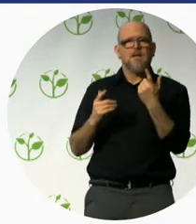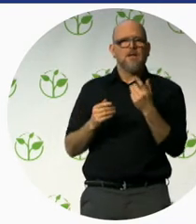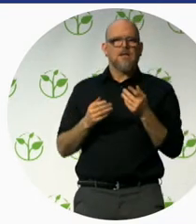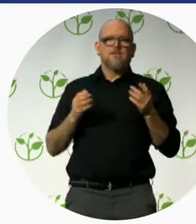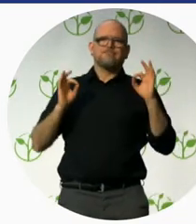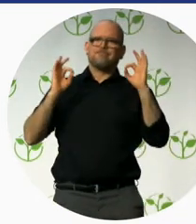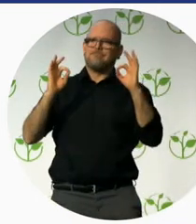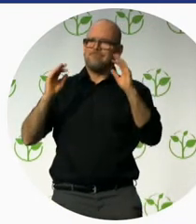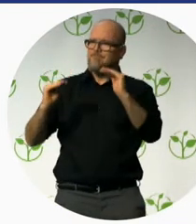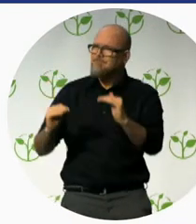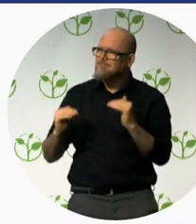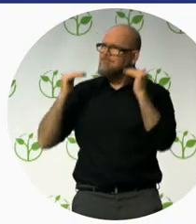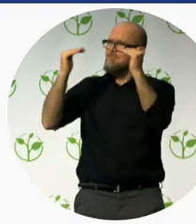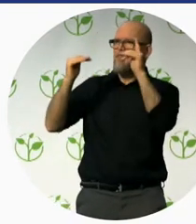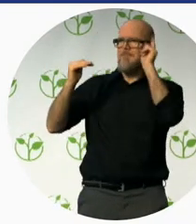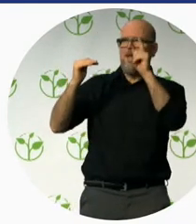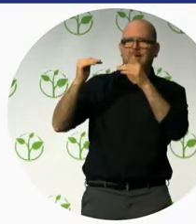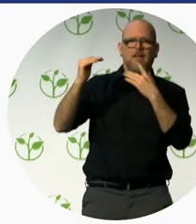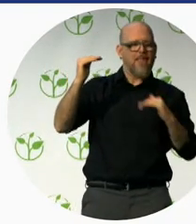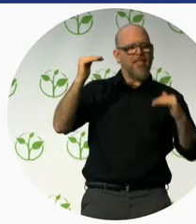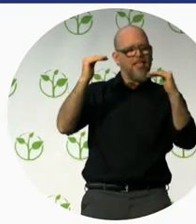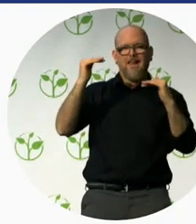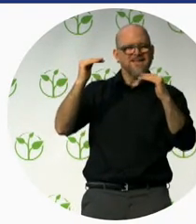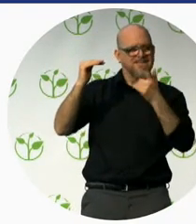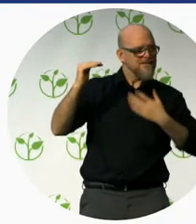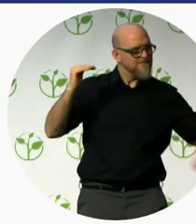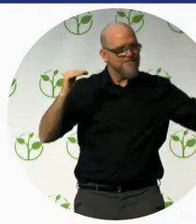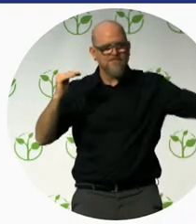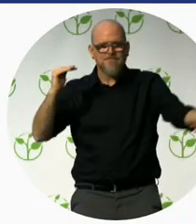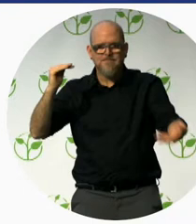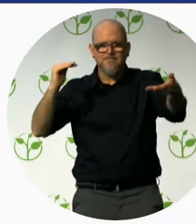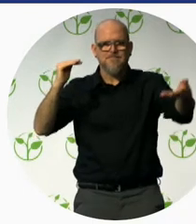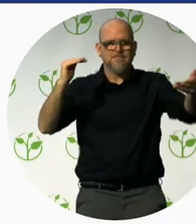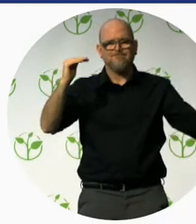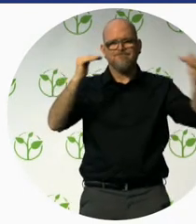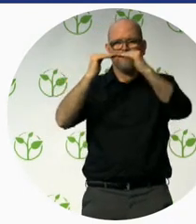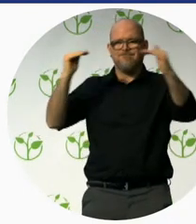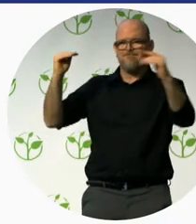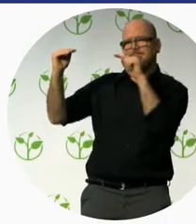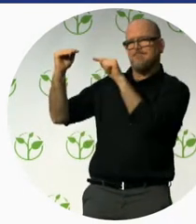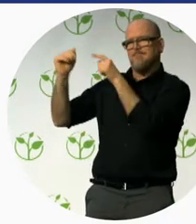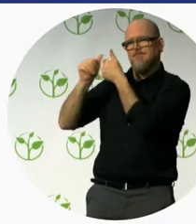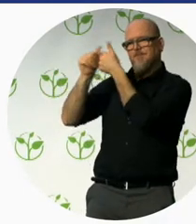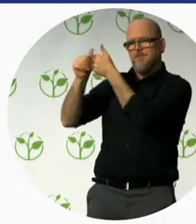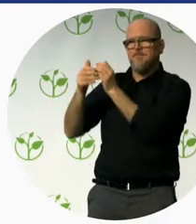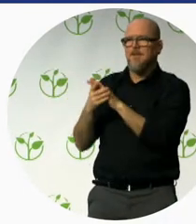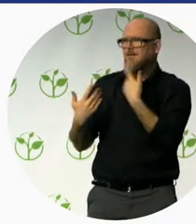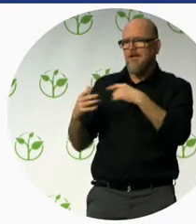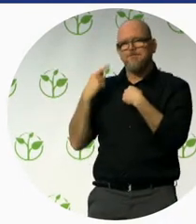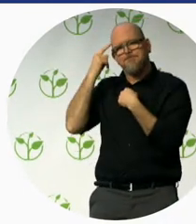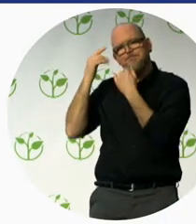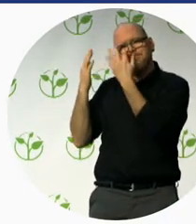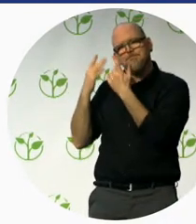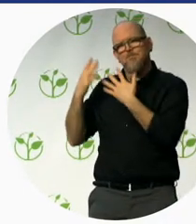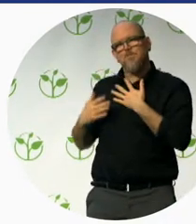state of the art. And we saw that we need to give response